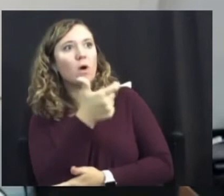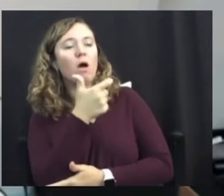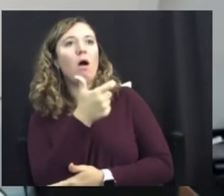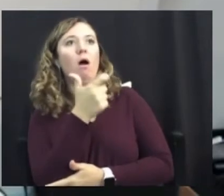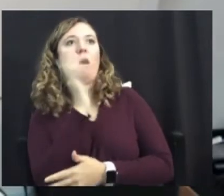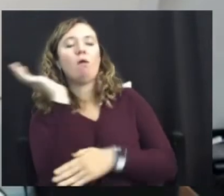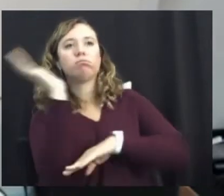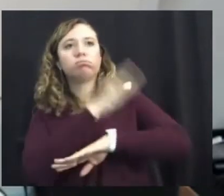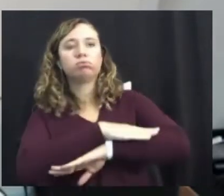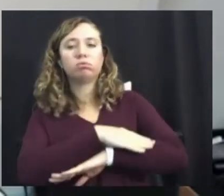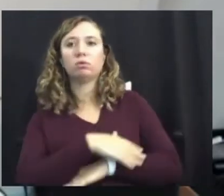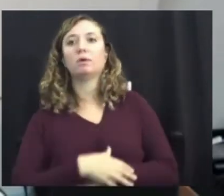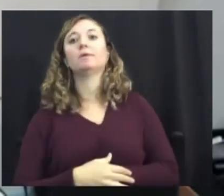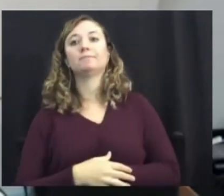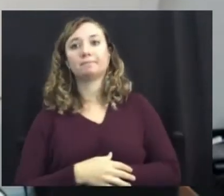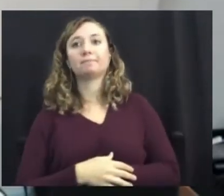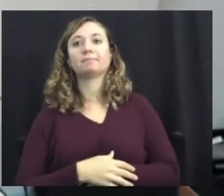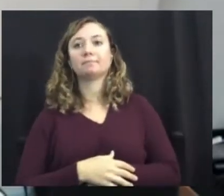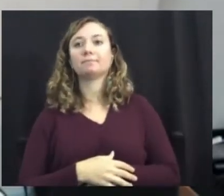tag team off throughout the day.